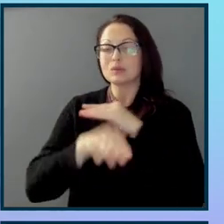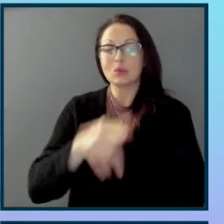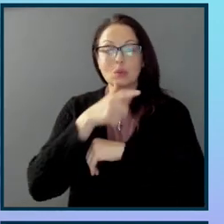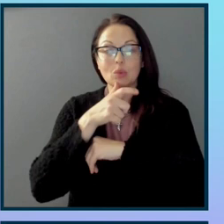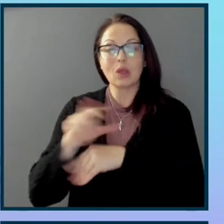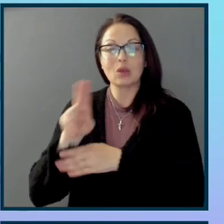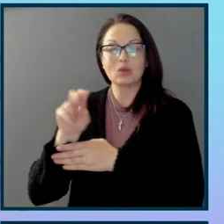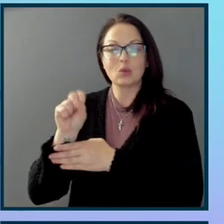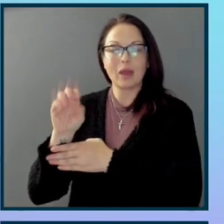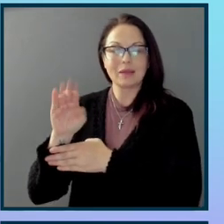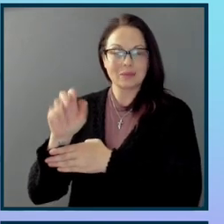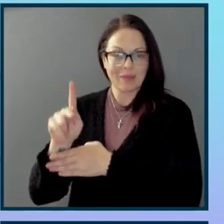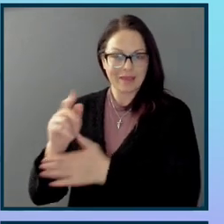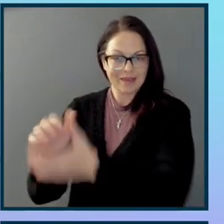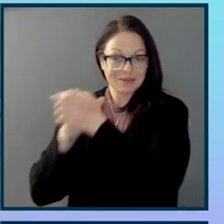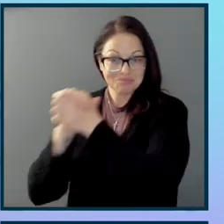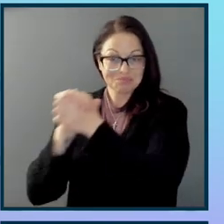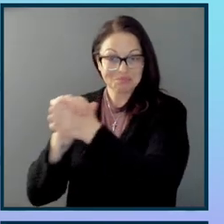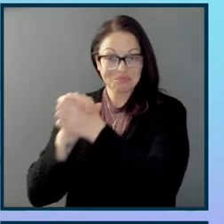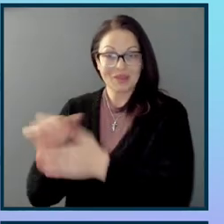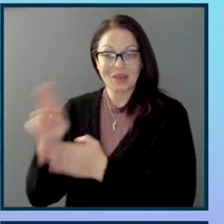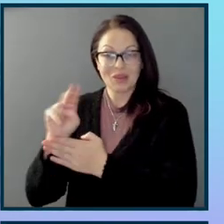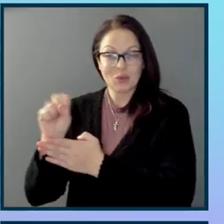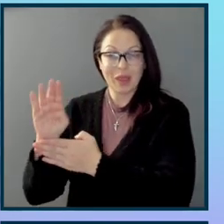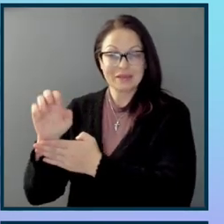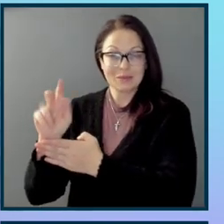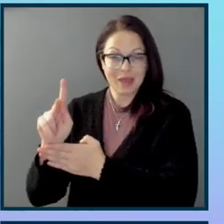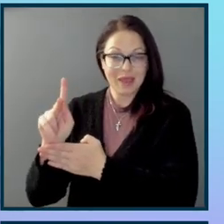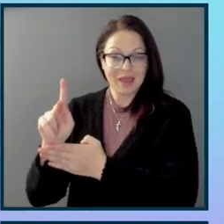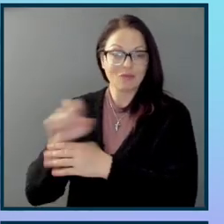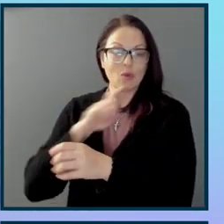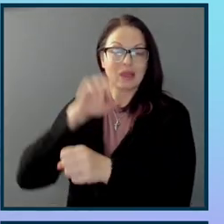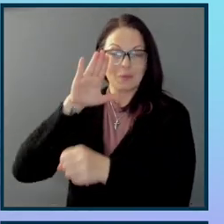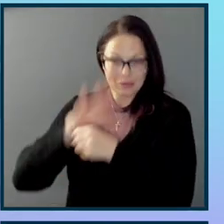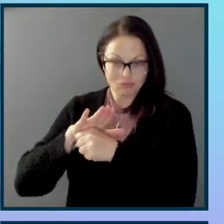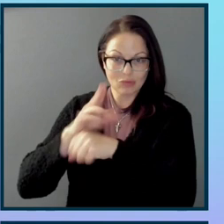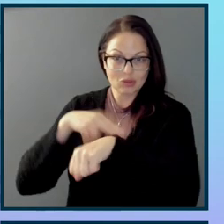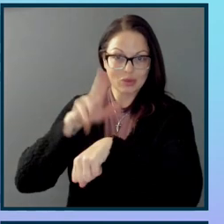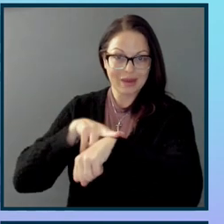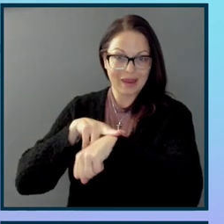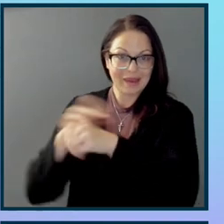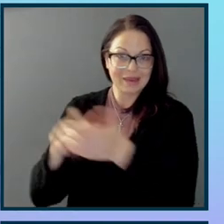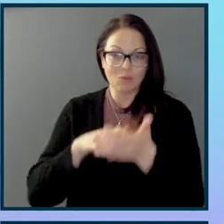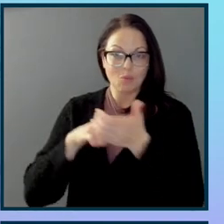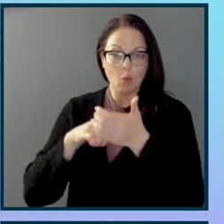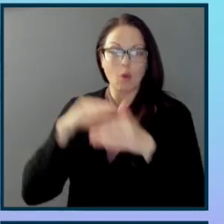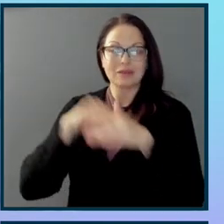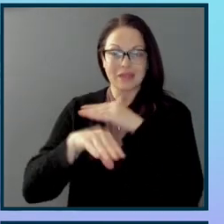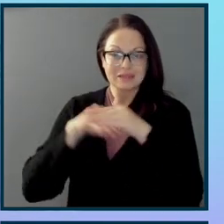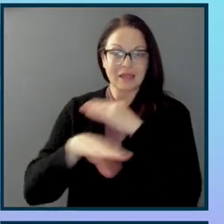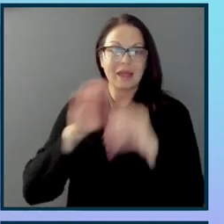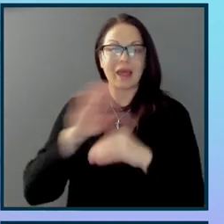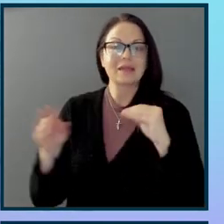US Bank. And congratulations, US Bank. Well, really, that commitment to native mobile accessibility as more and more of